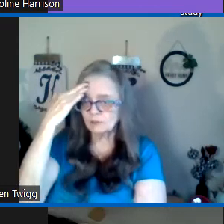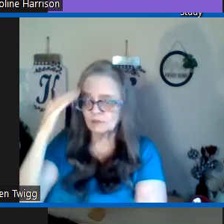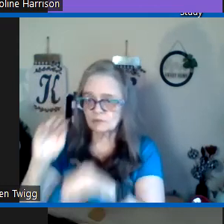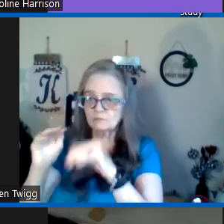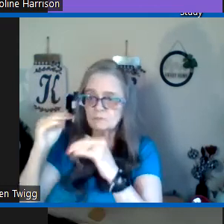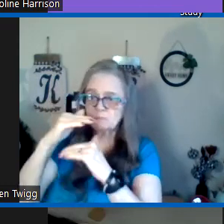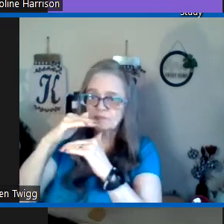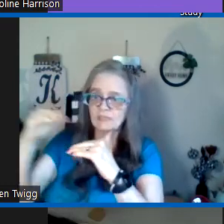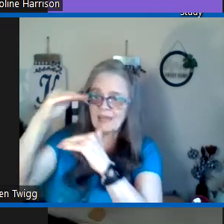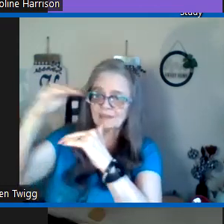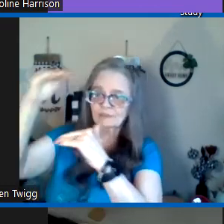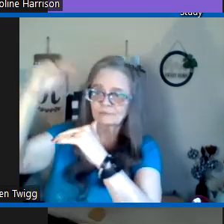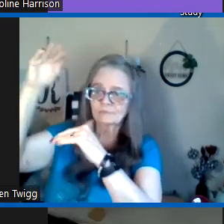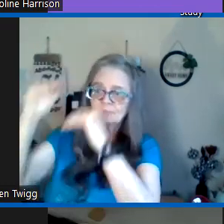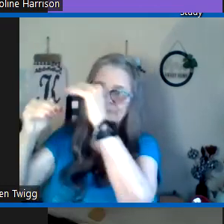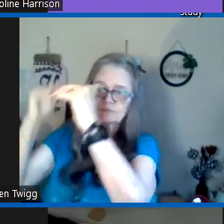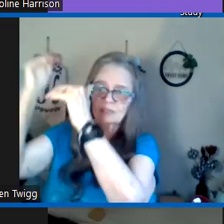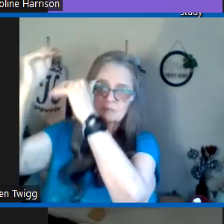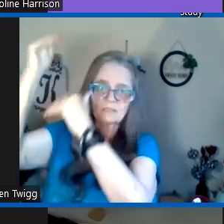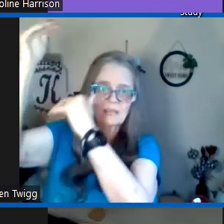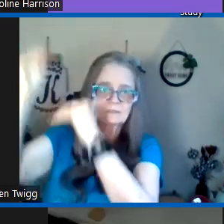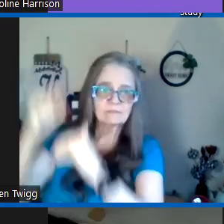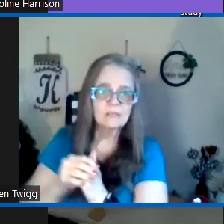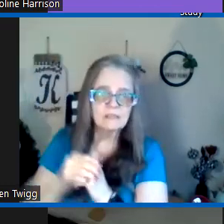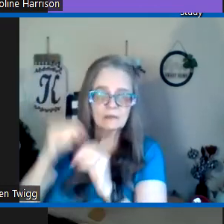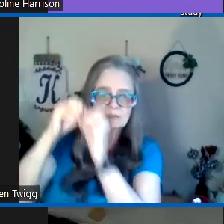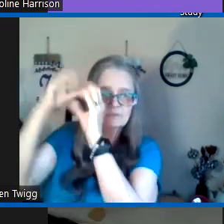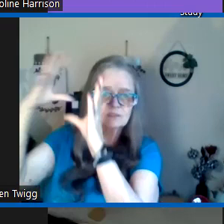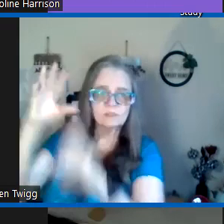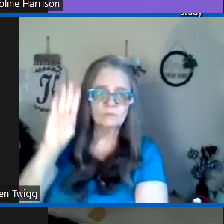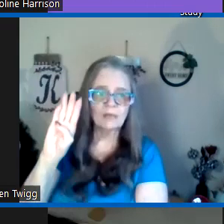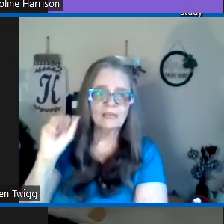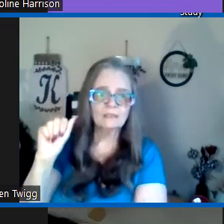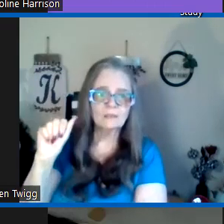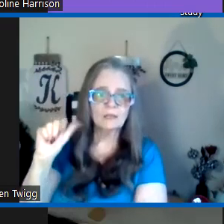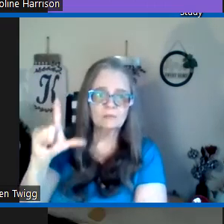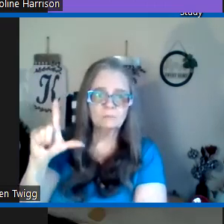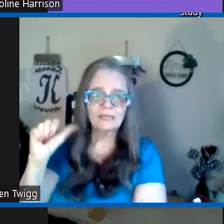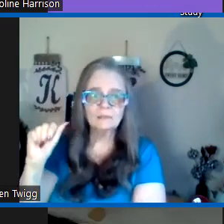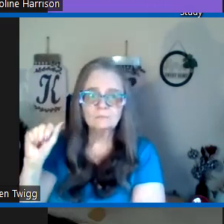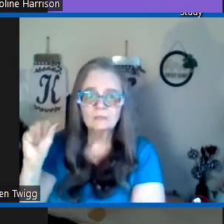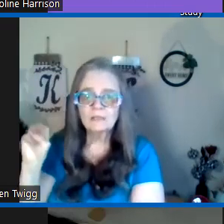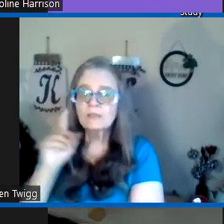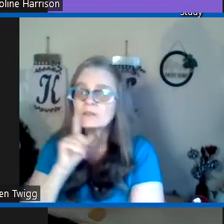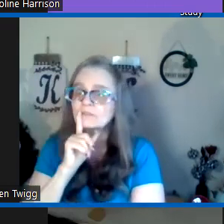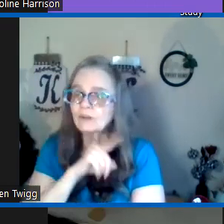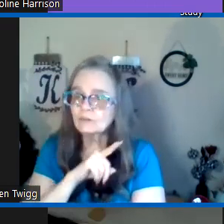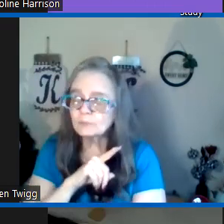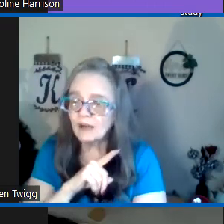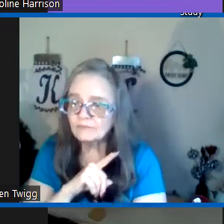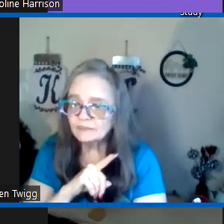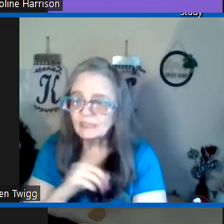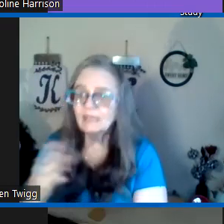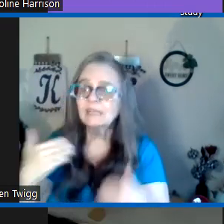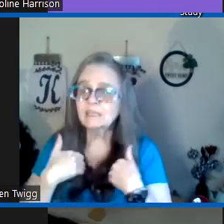you know we heard remember the ladder Jacob's ladder that was a vision Balaam the